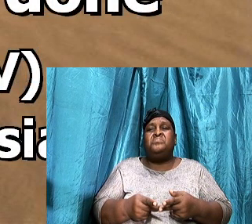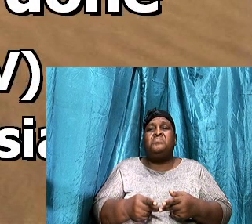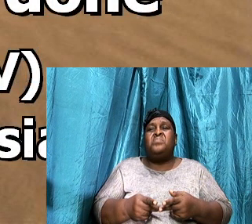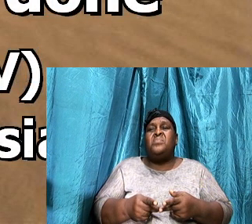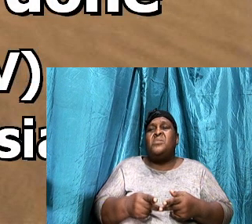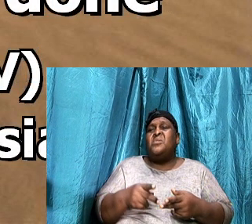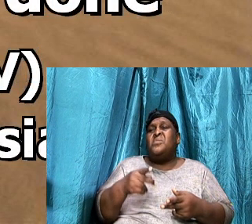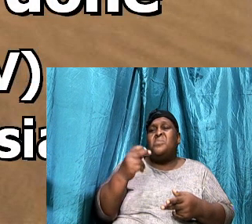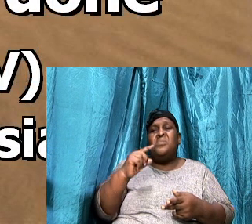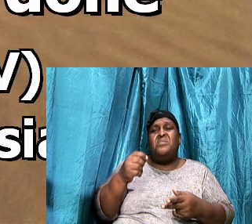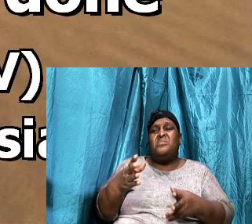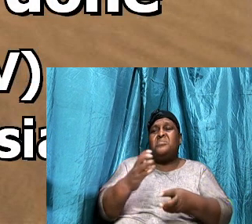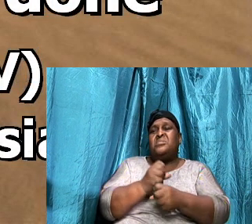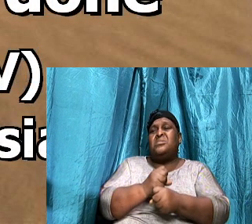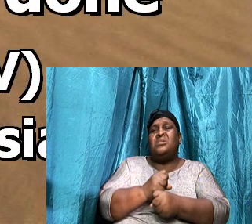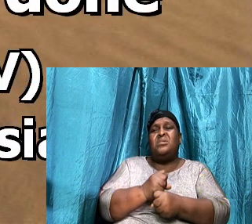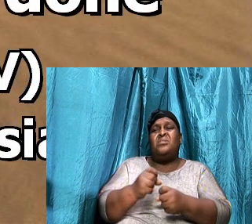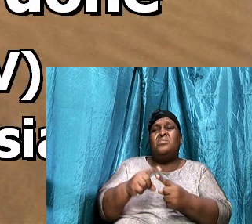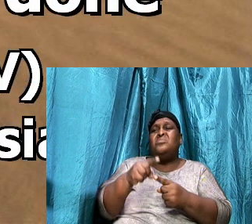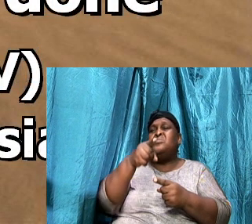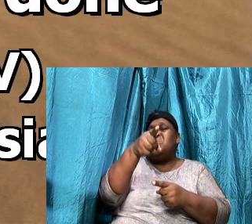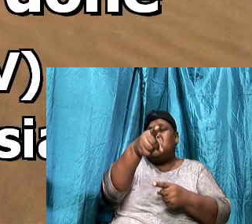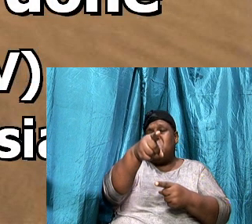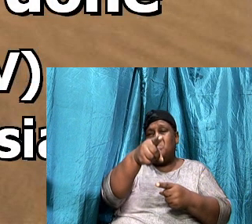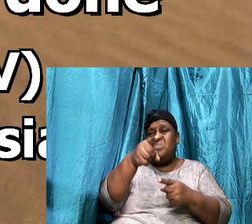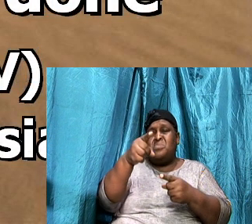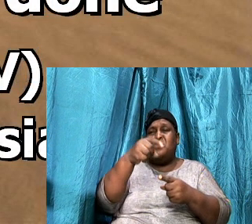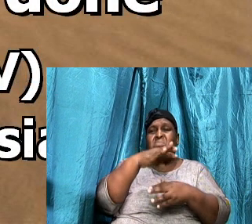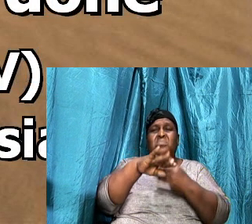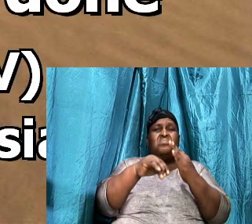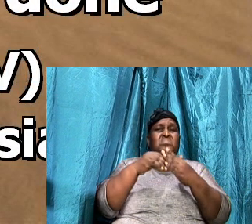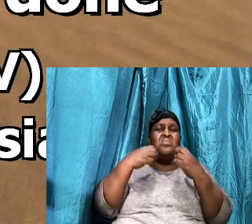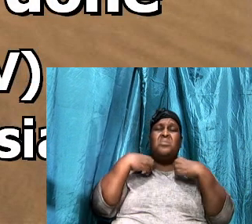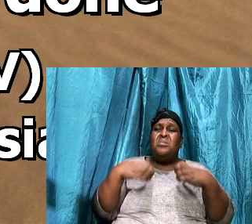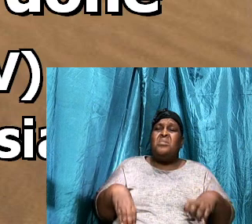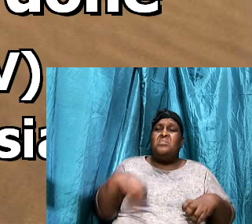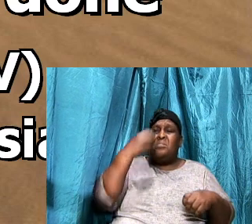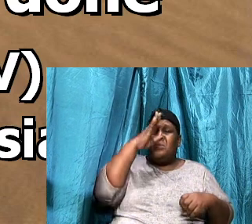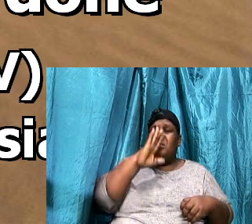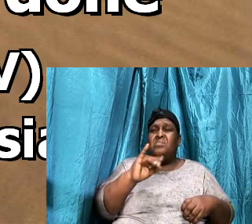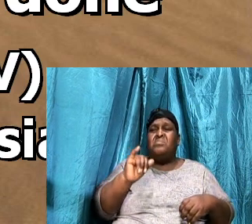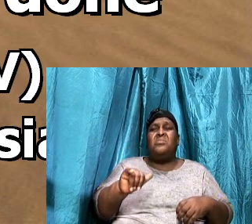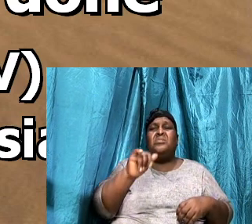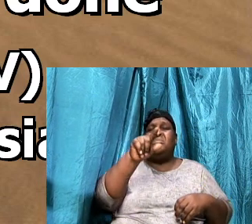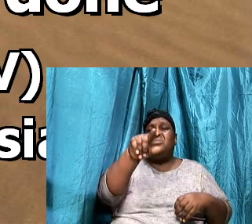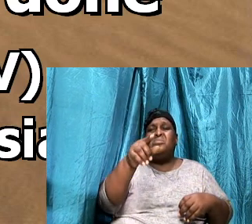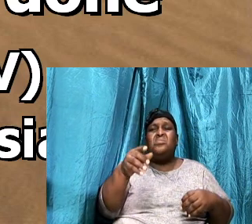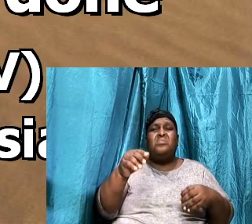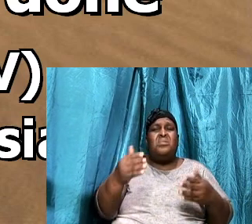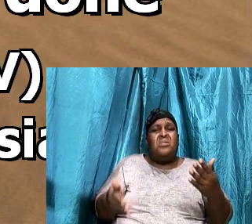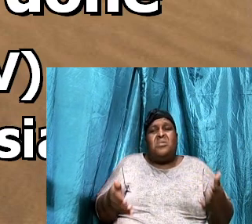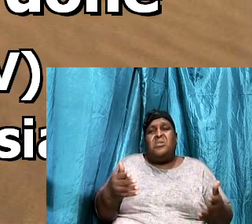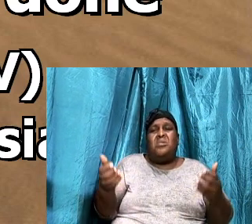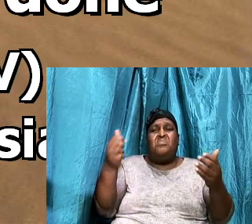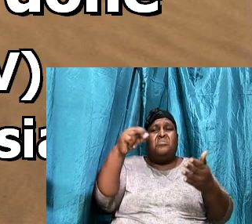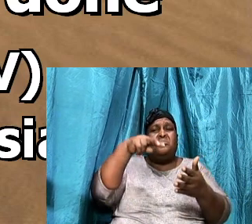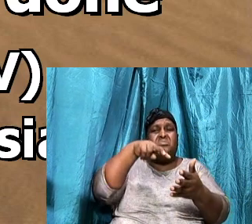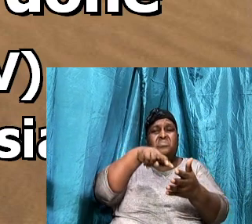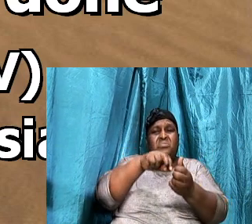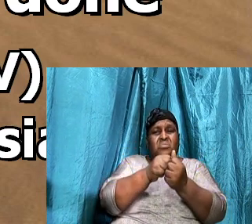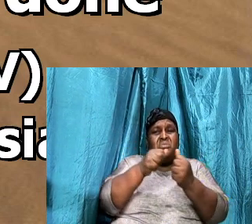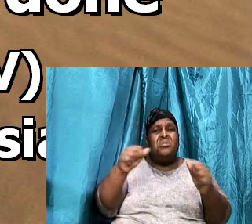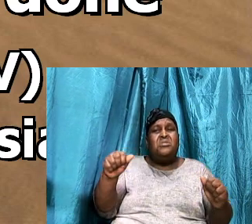Wherefore, take unto you the whole armor of God that he might be able to withstand in the evil day